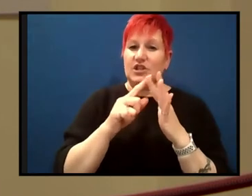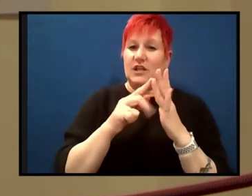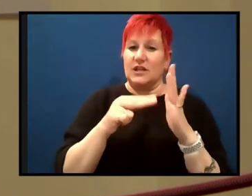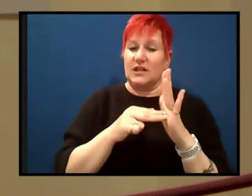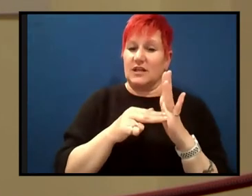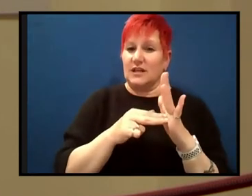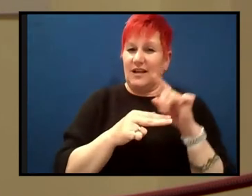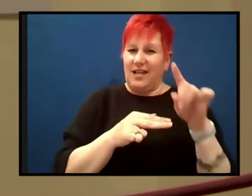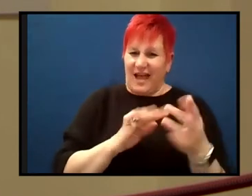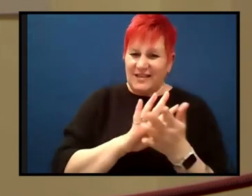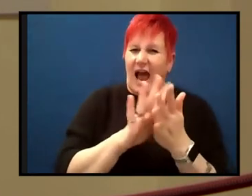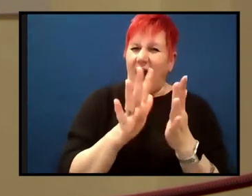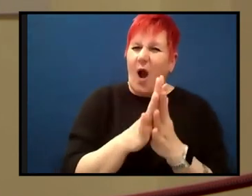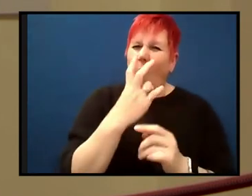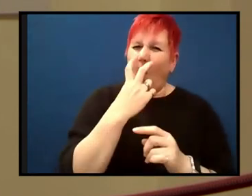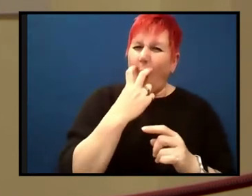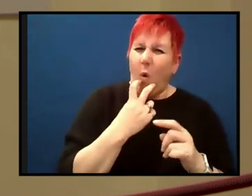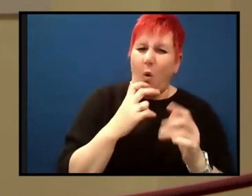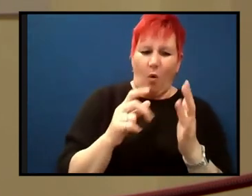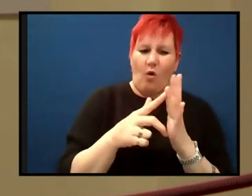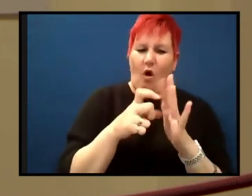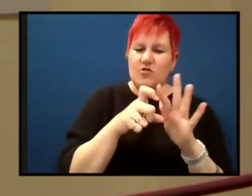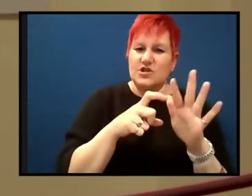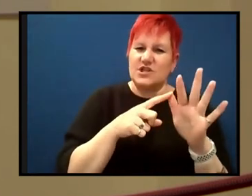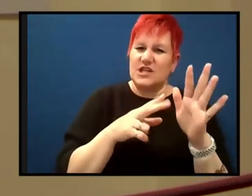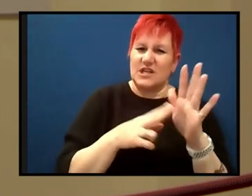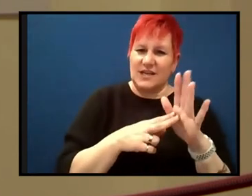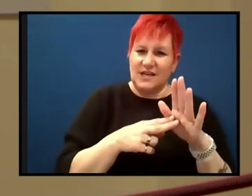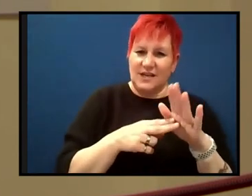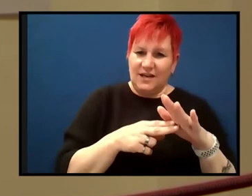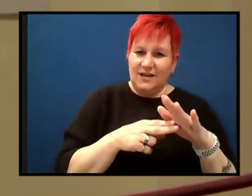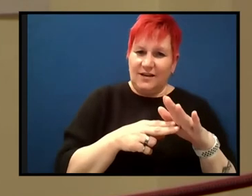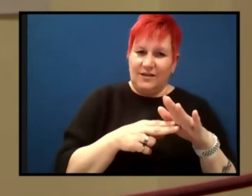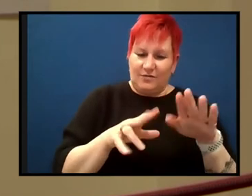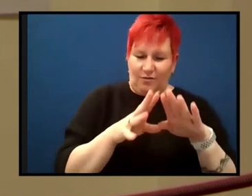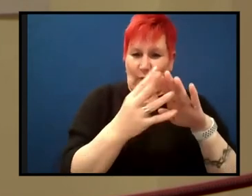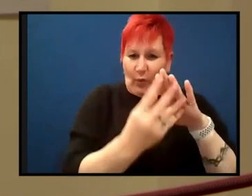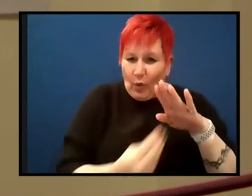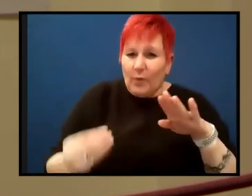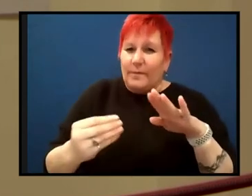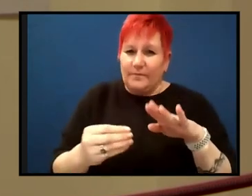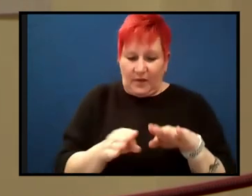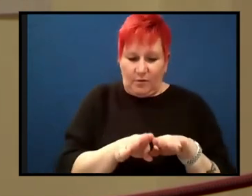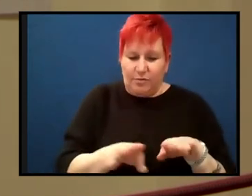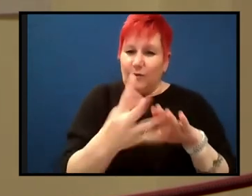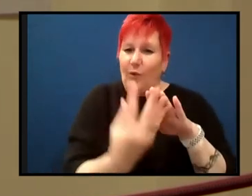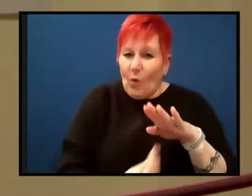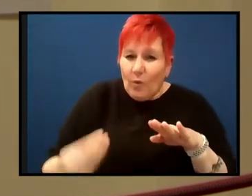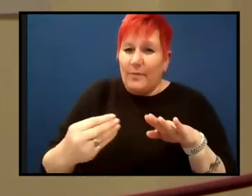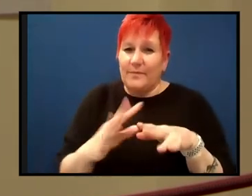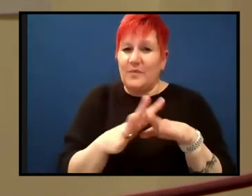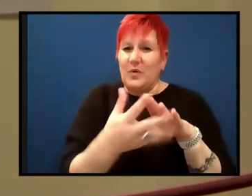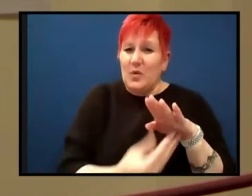One of the most striking, um, properties of planet earth is that the oldest part of the ocean floor, as we've said, is about